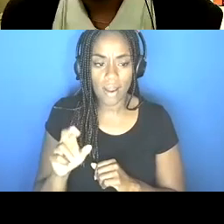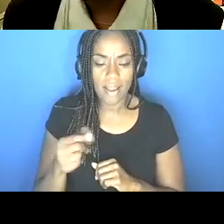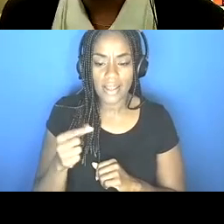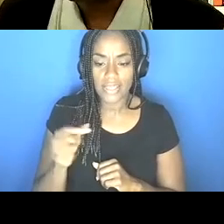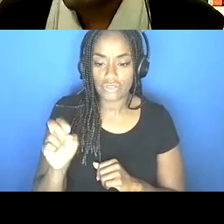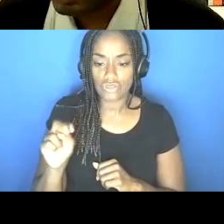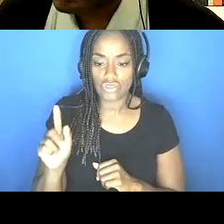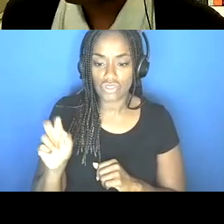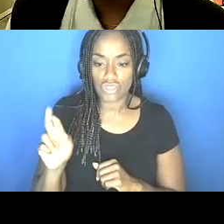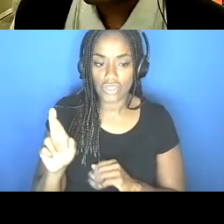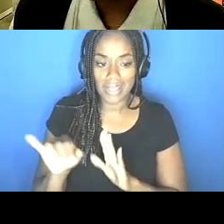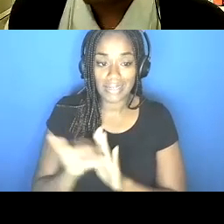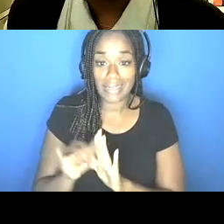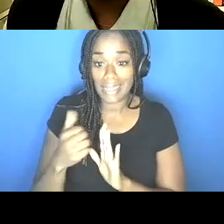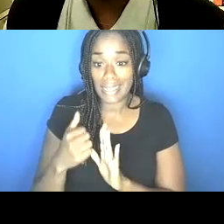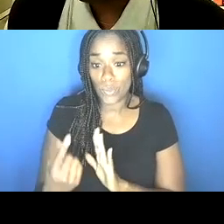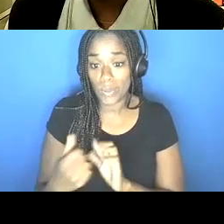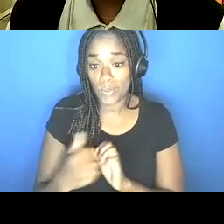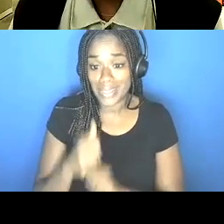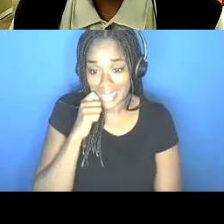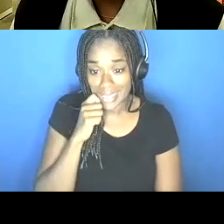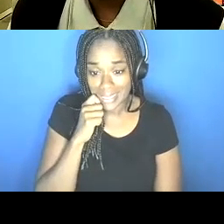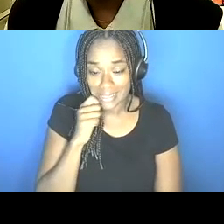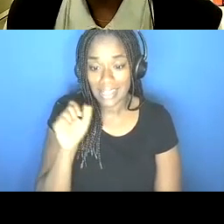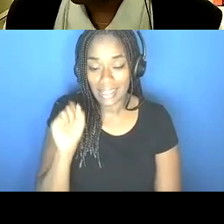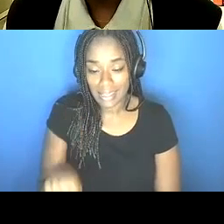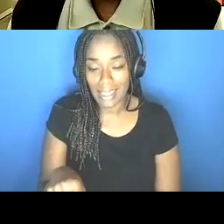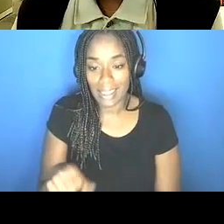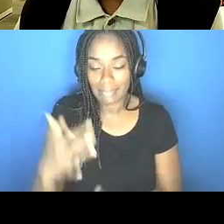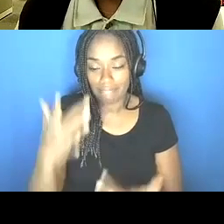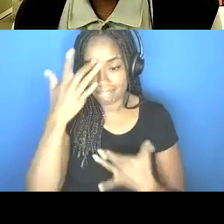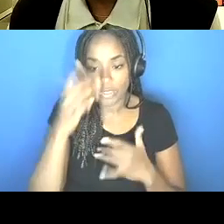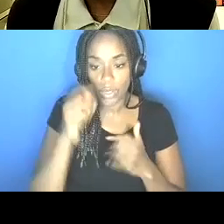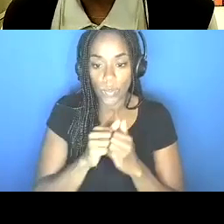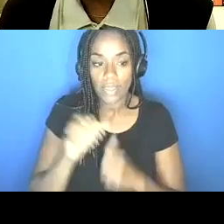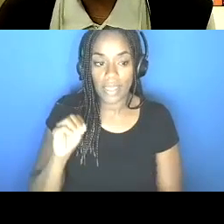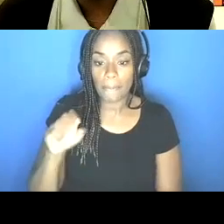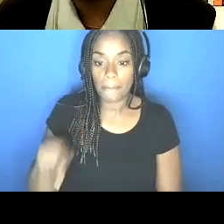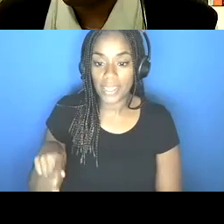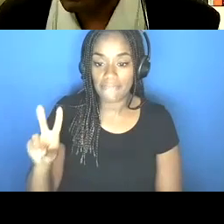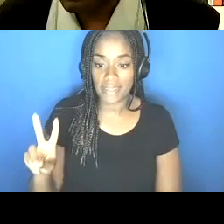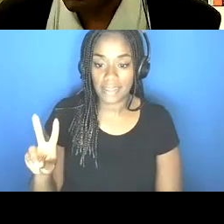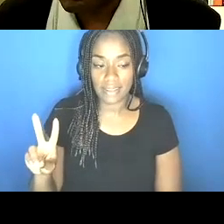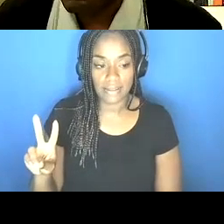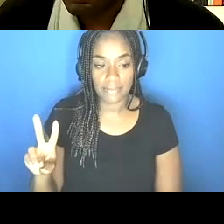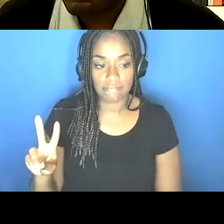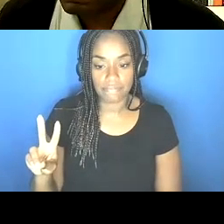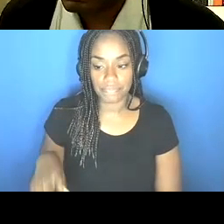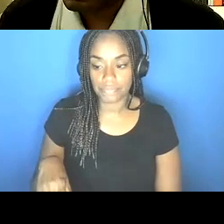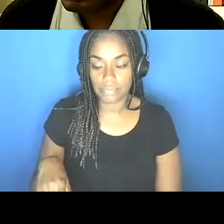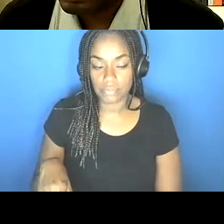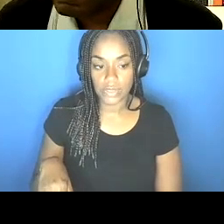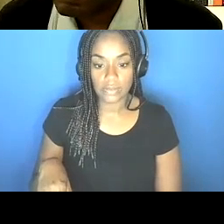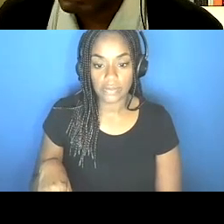you know, anyone with skin, it can be infected with MPB. Um, we've seen that, that, um, that, that